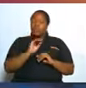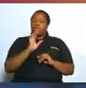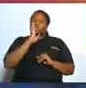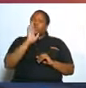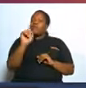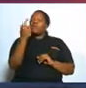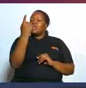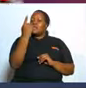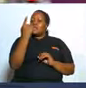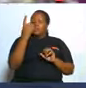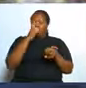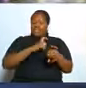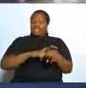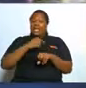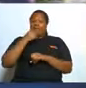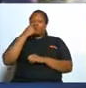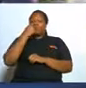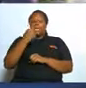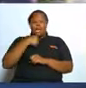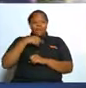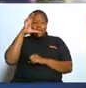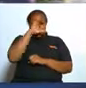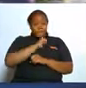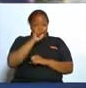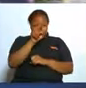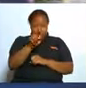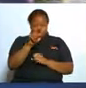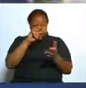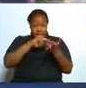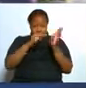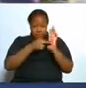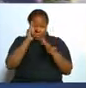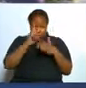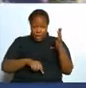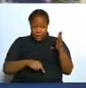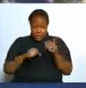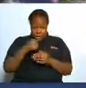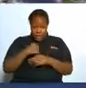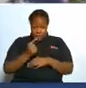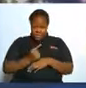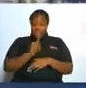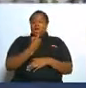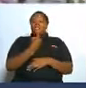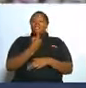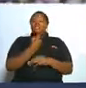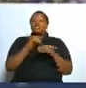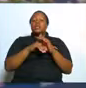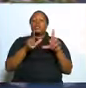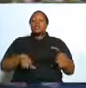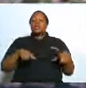when you tell her that I miss you that means you are the first one in my life